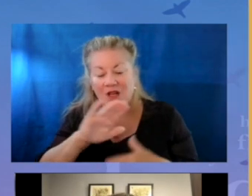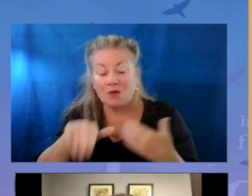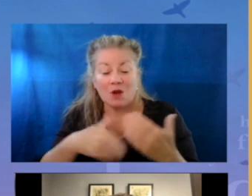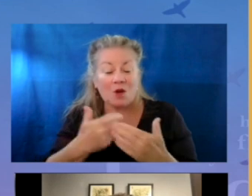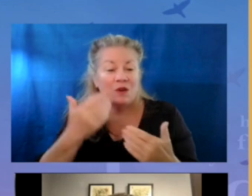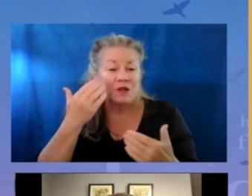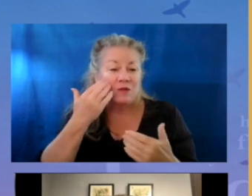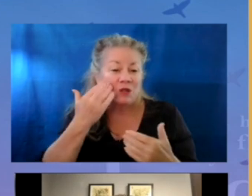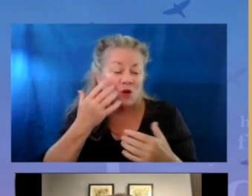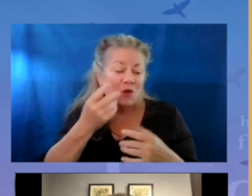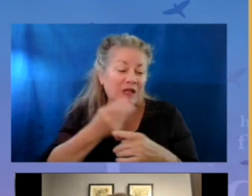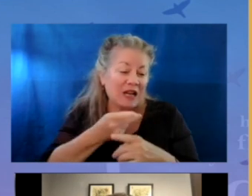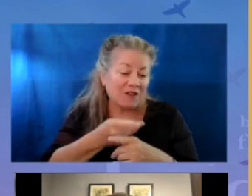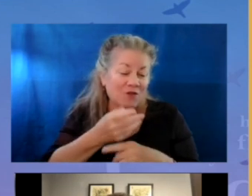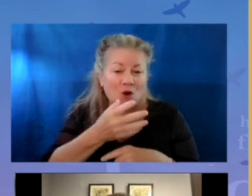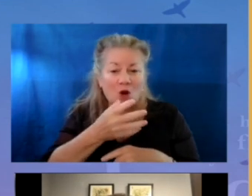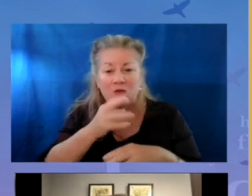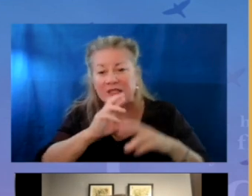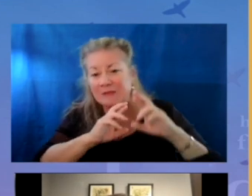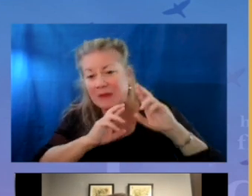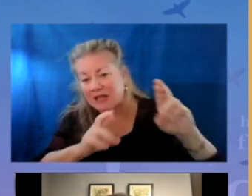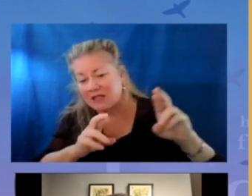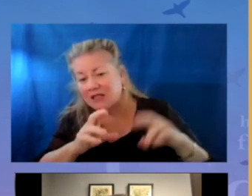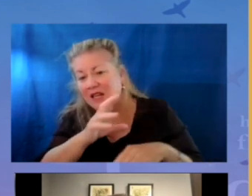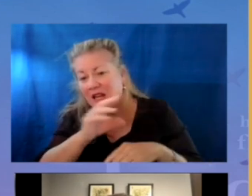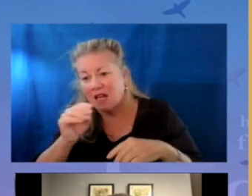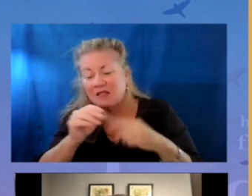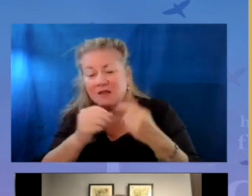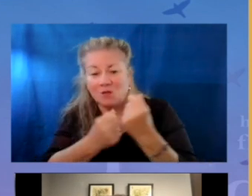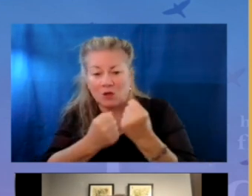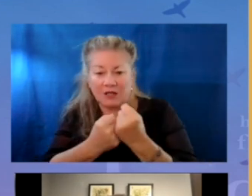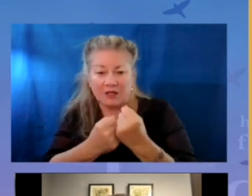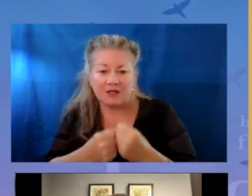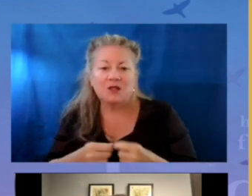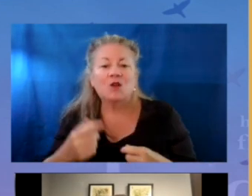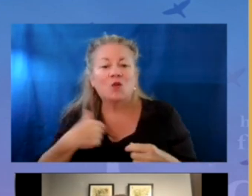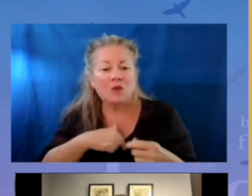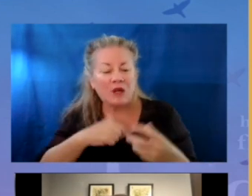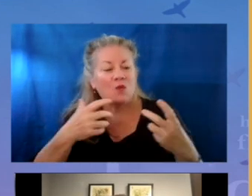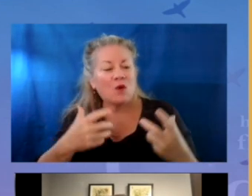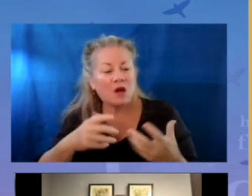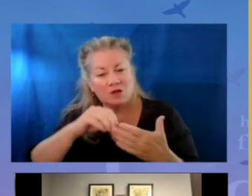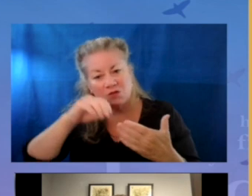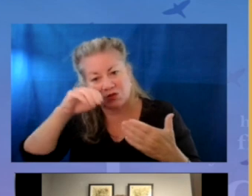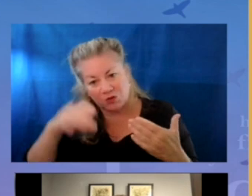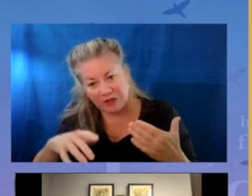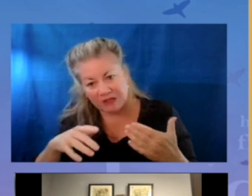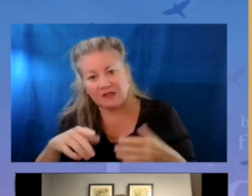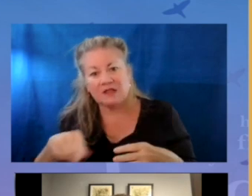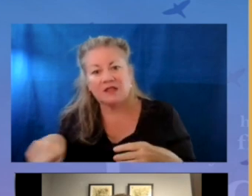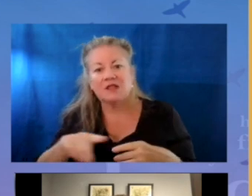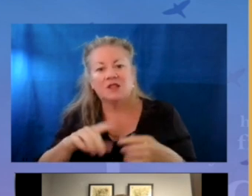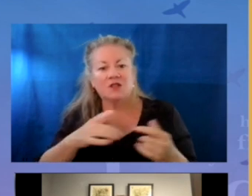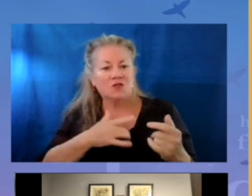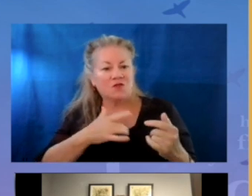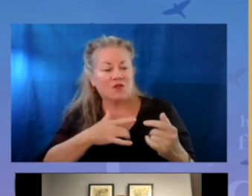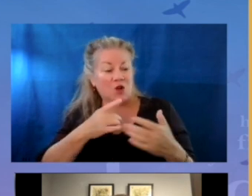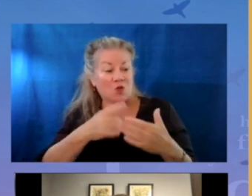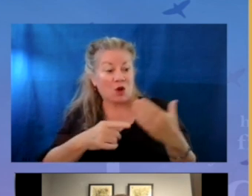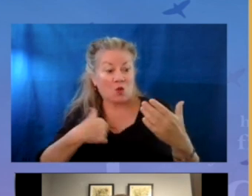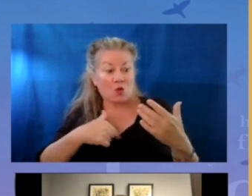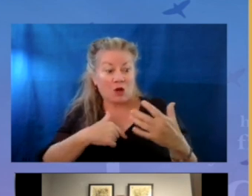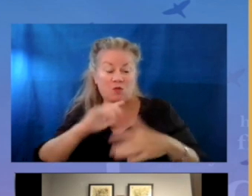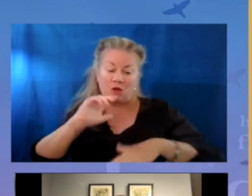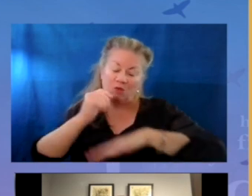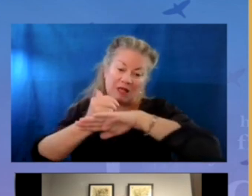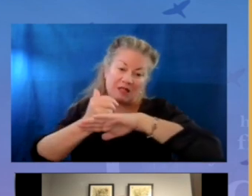all want to be known, cared for, respected, and supported. We want our students to feel like